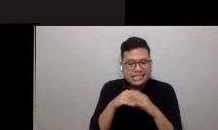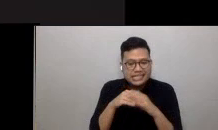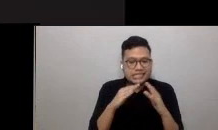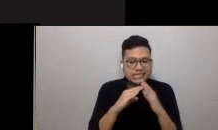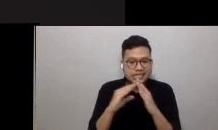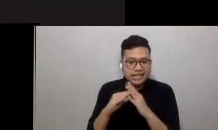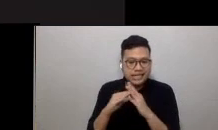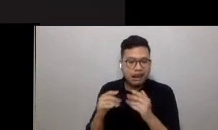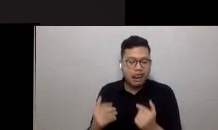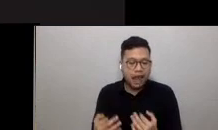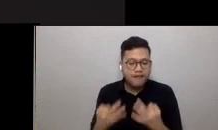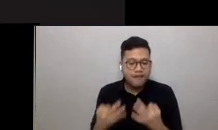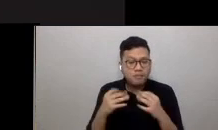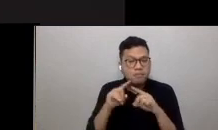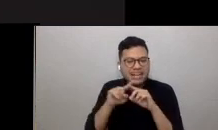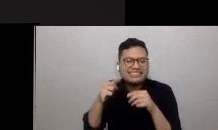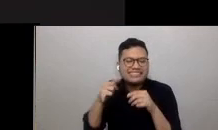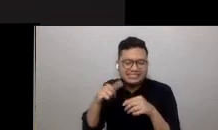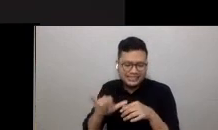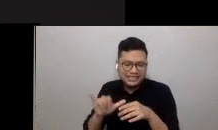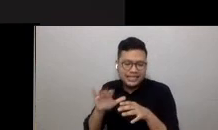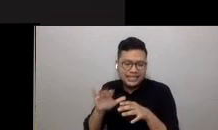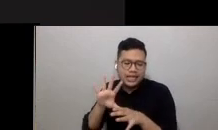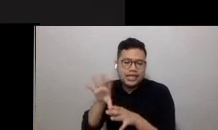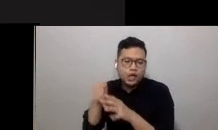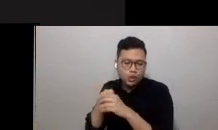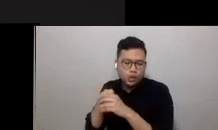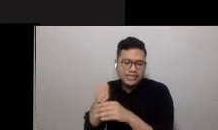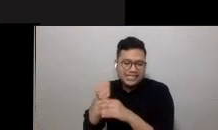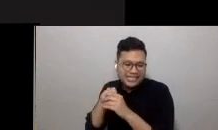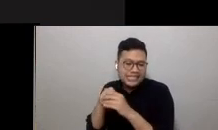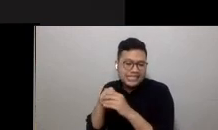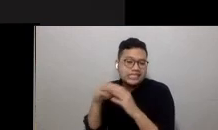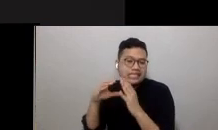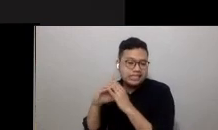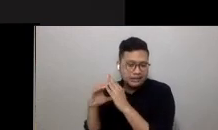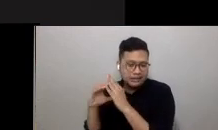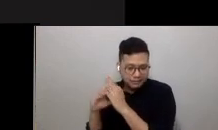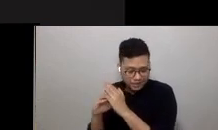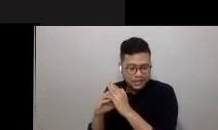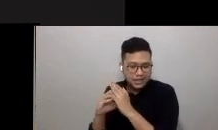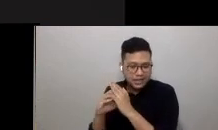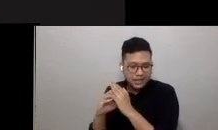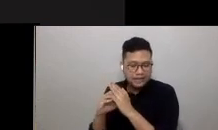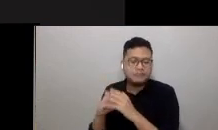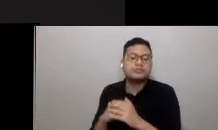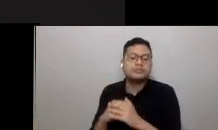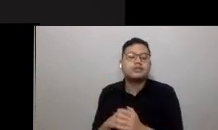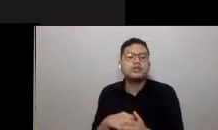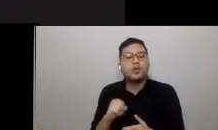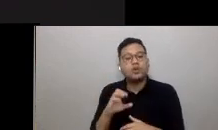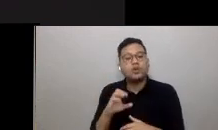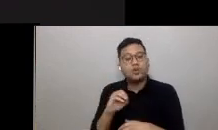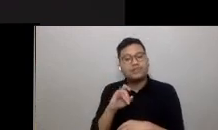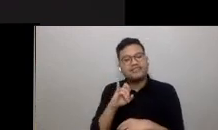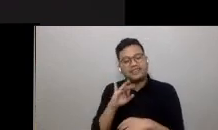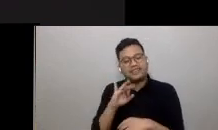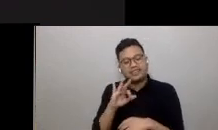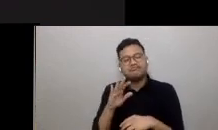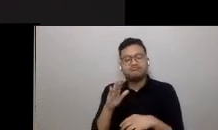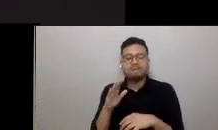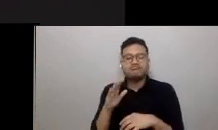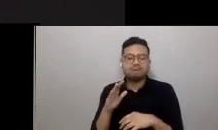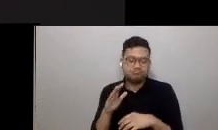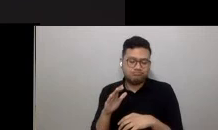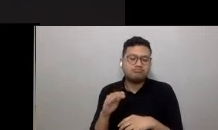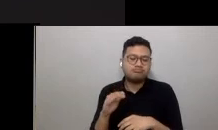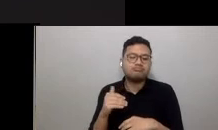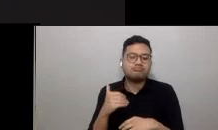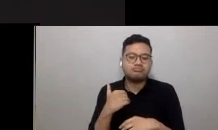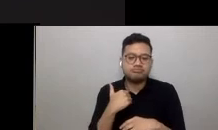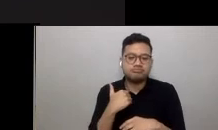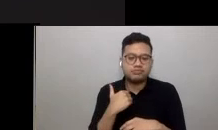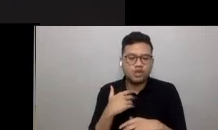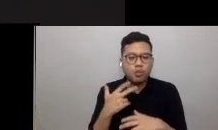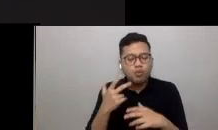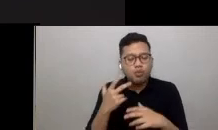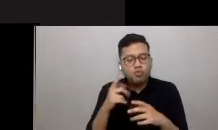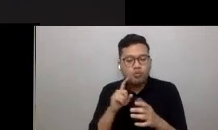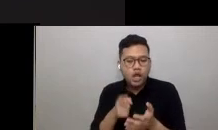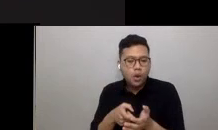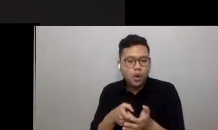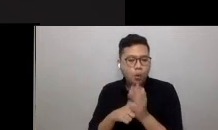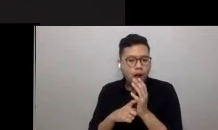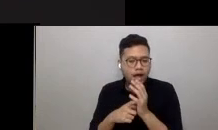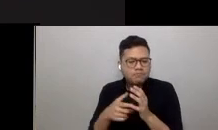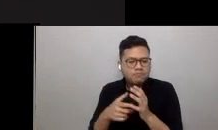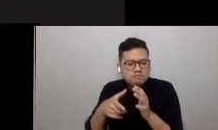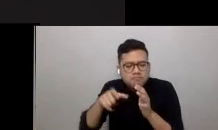So, if there is a silver lining, it may be the case of a more smart and sustainable built environment that requires a re